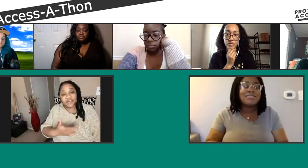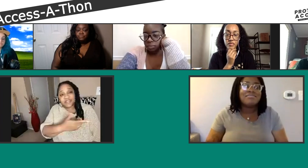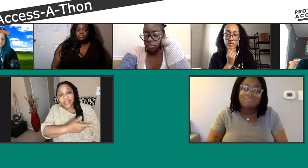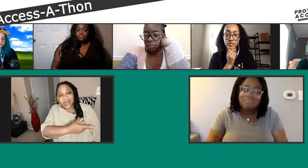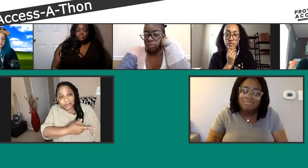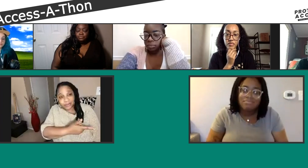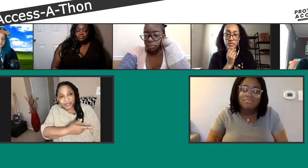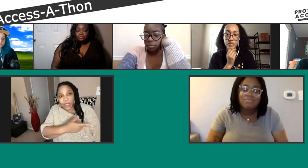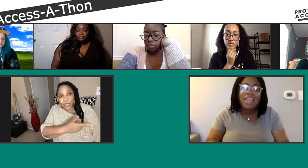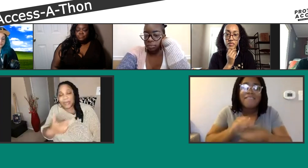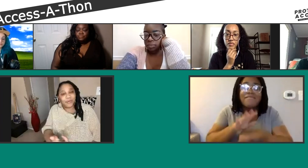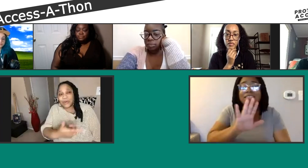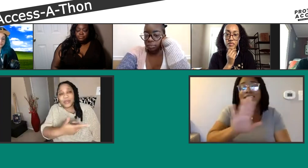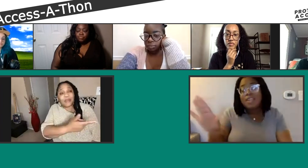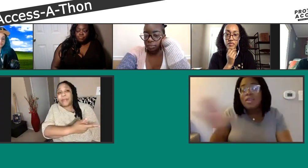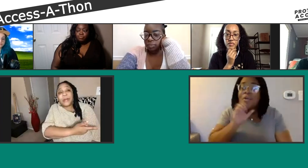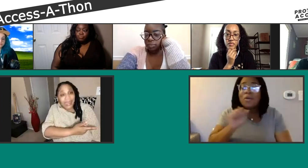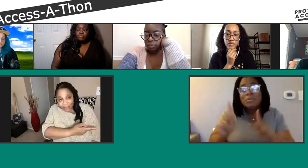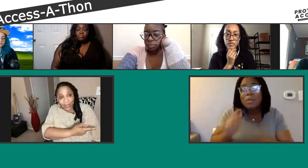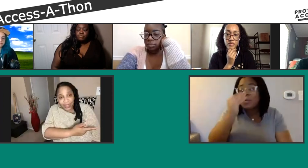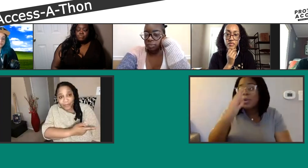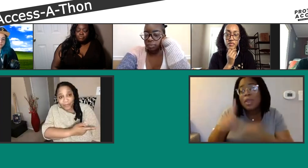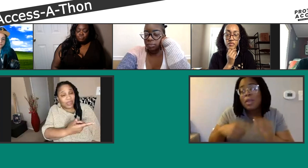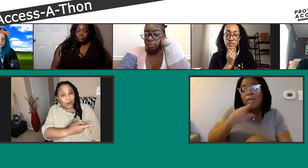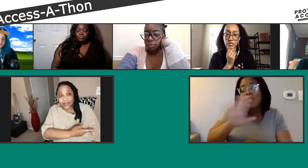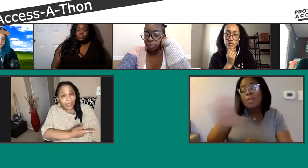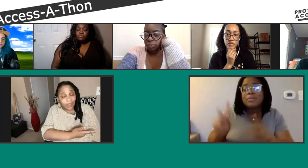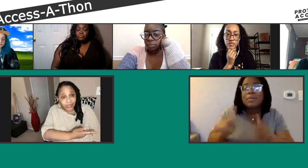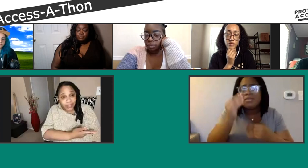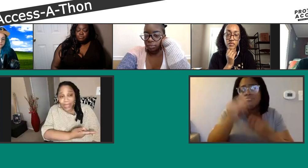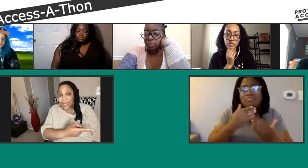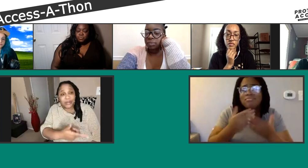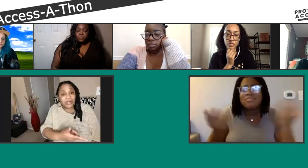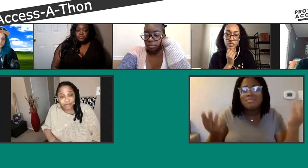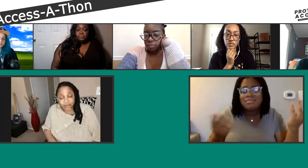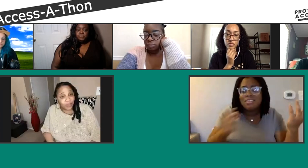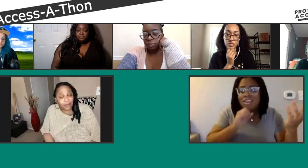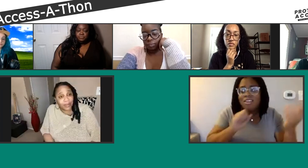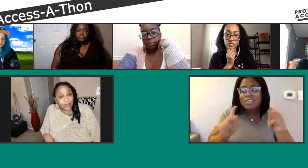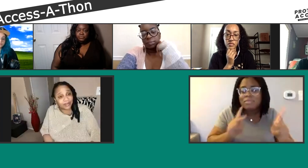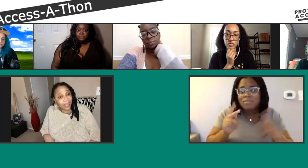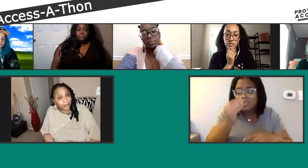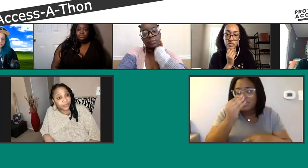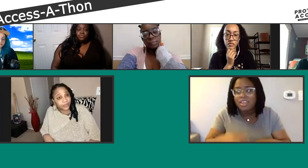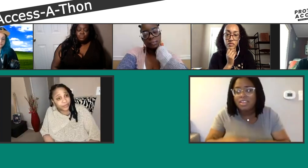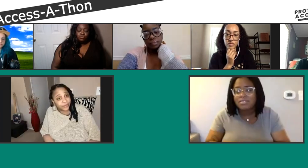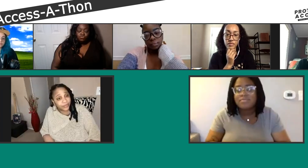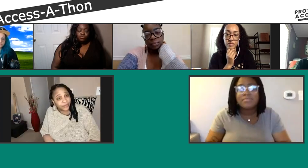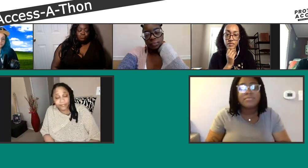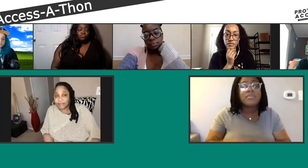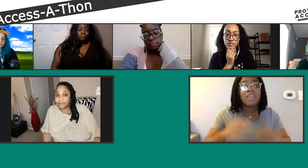It affects them. People we don't care about anyway. We don't care about the elderly and we damn sure don't care about the disabled.